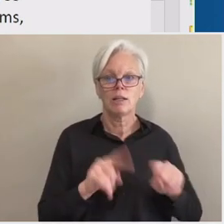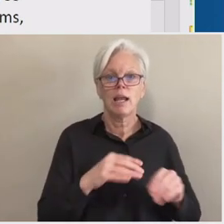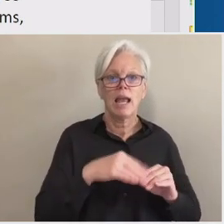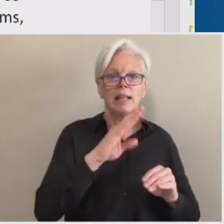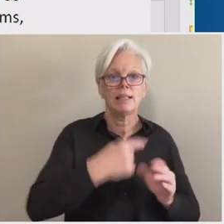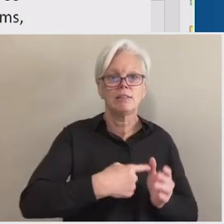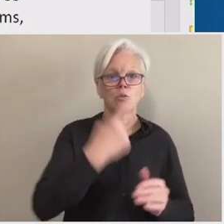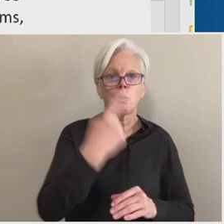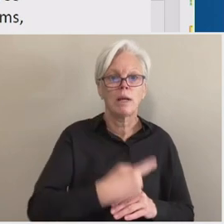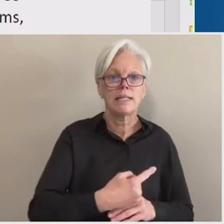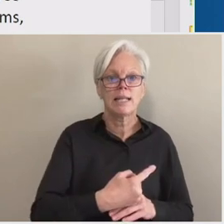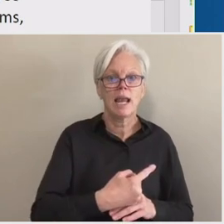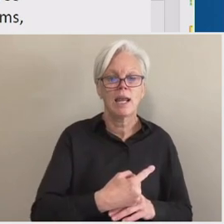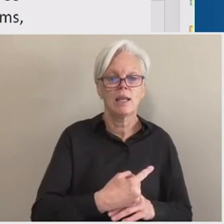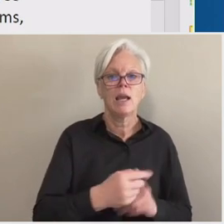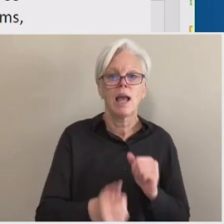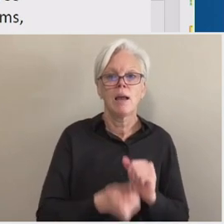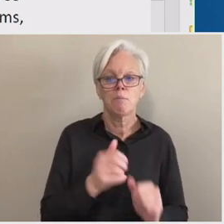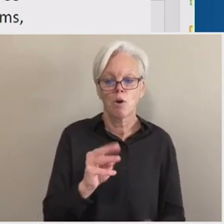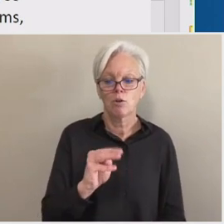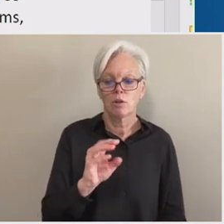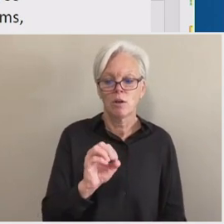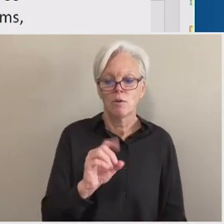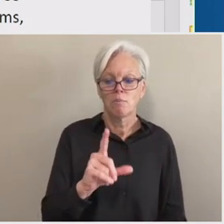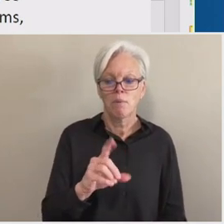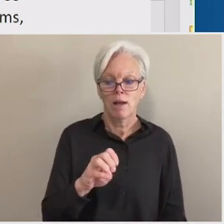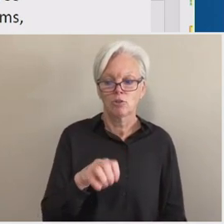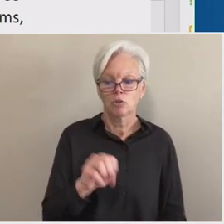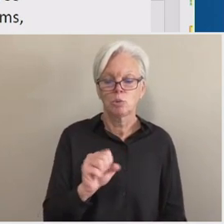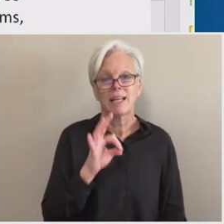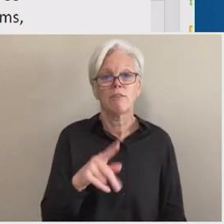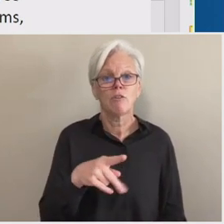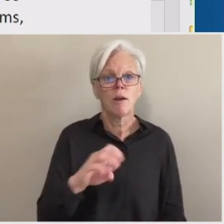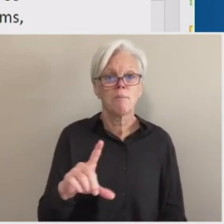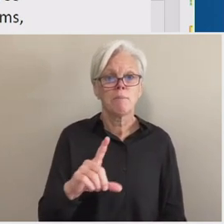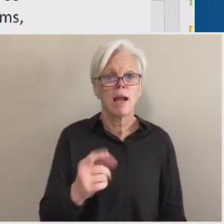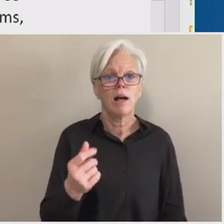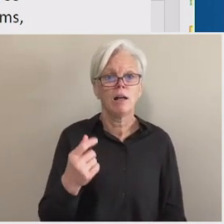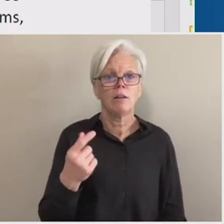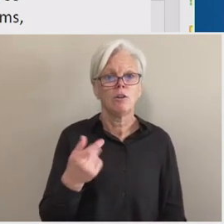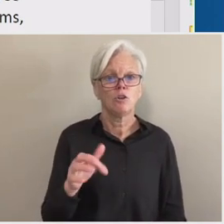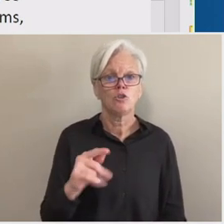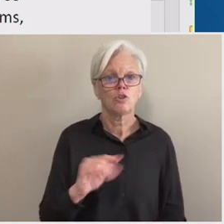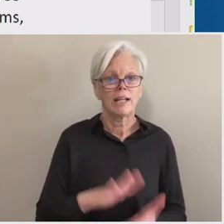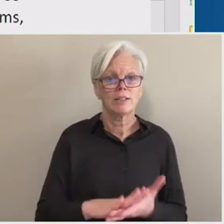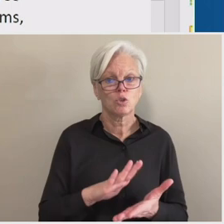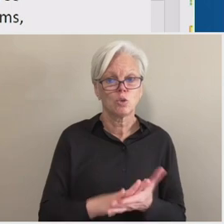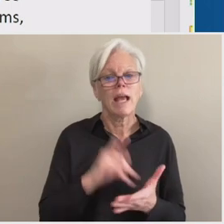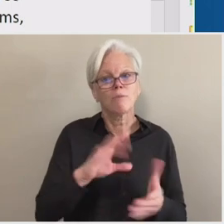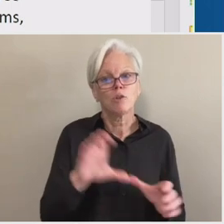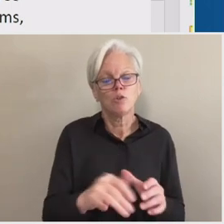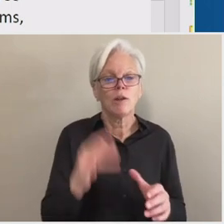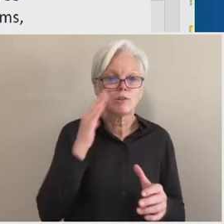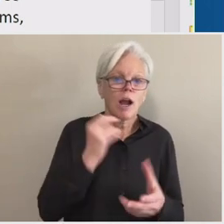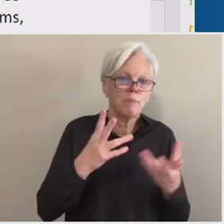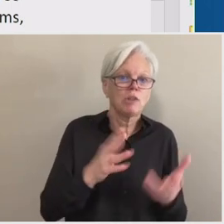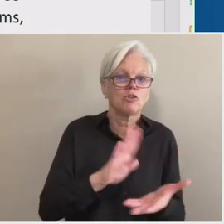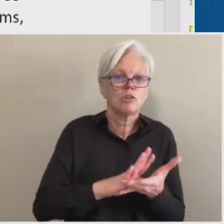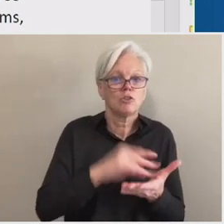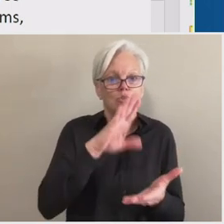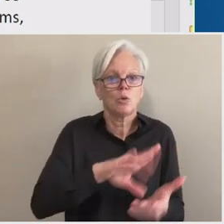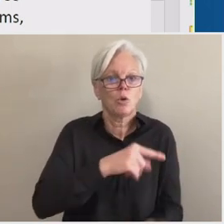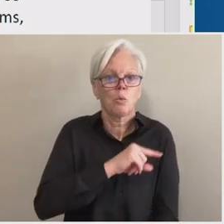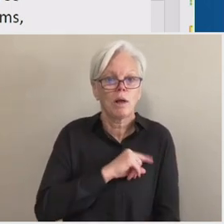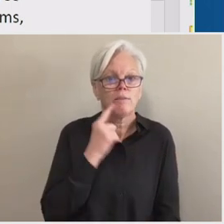in most modules if they are Pell Grant schools, because they have to do that in order to know how much the student will qualify for in Pell Grant